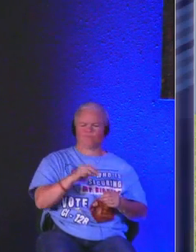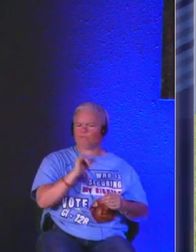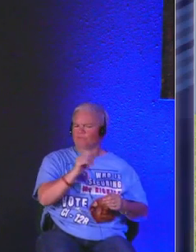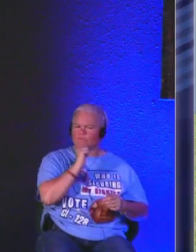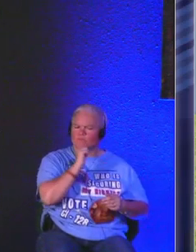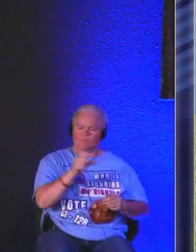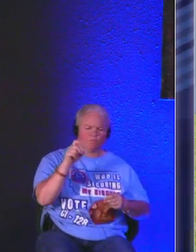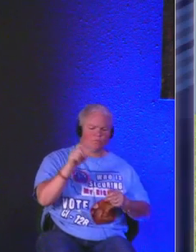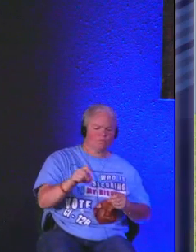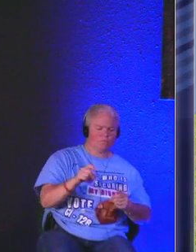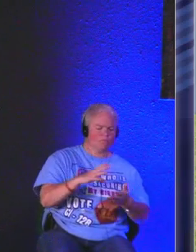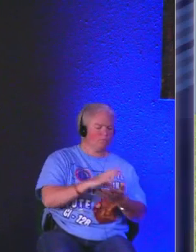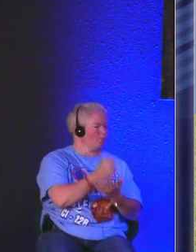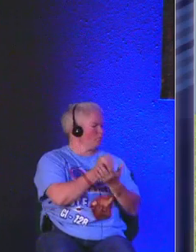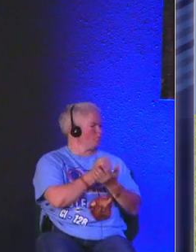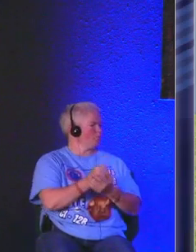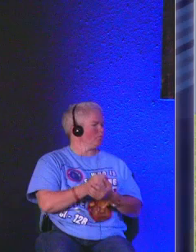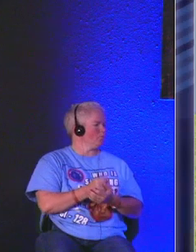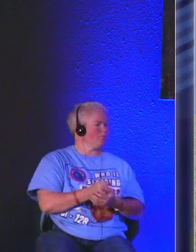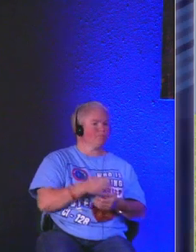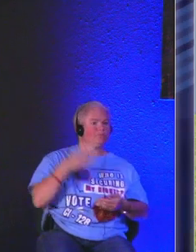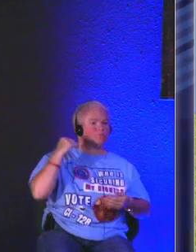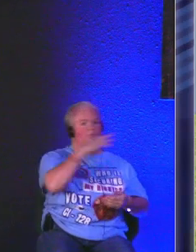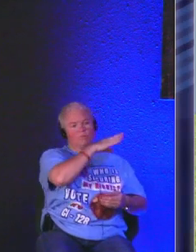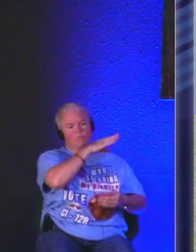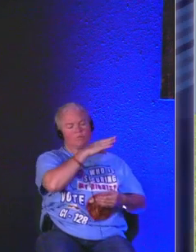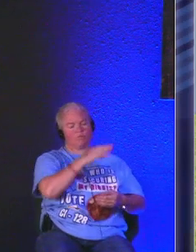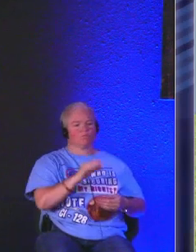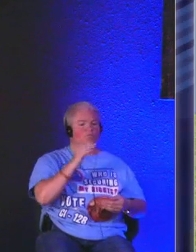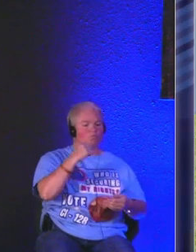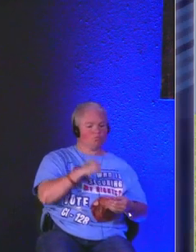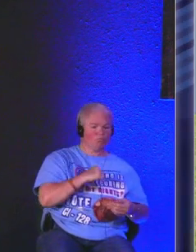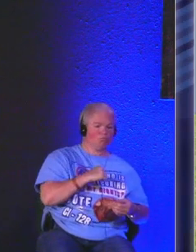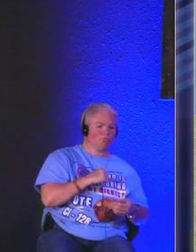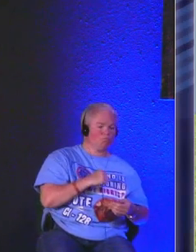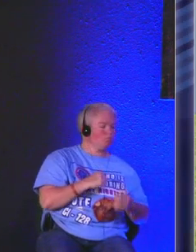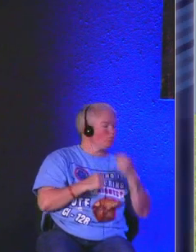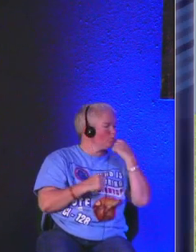I don't need any restoration you're lying to yourself